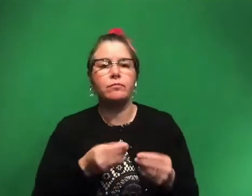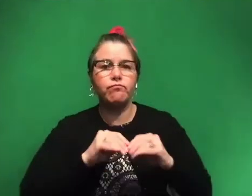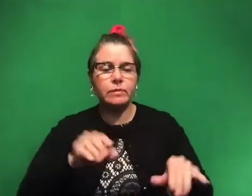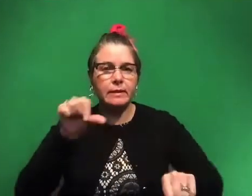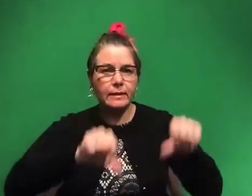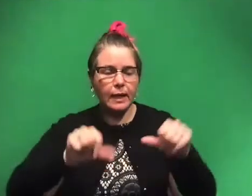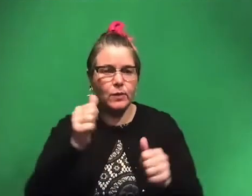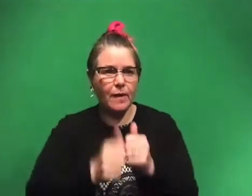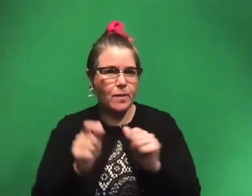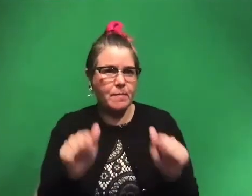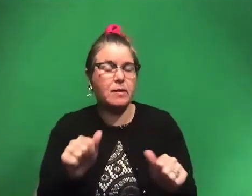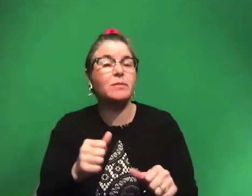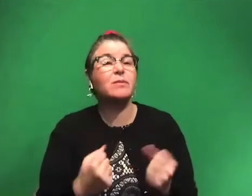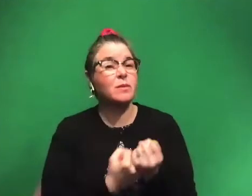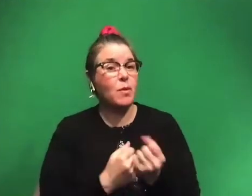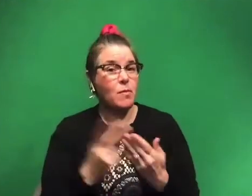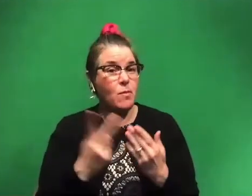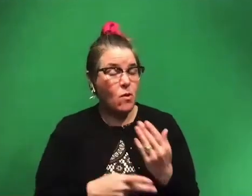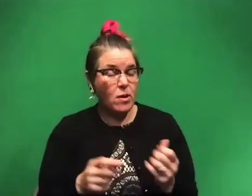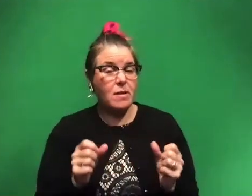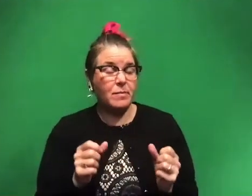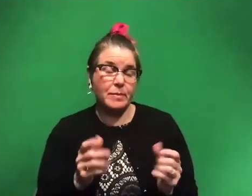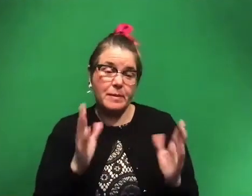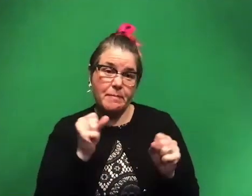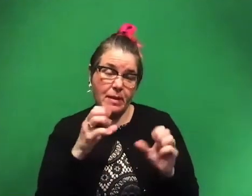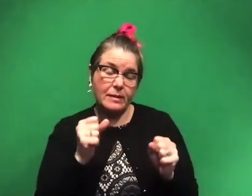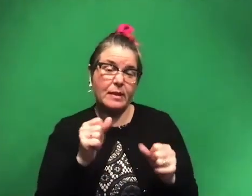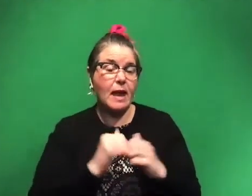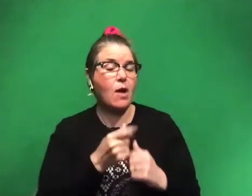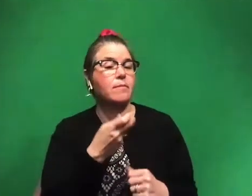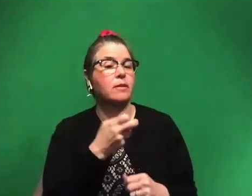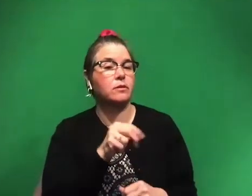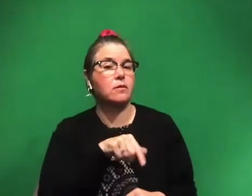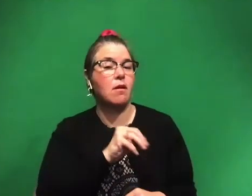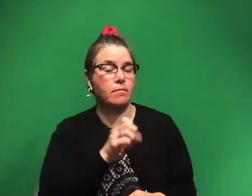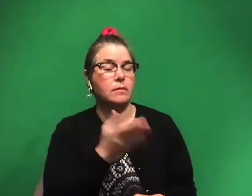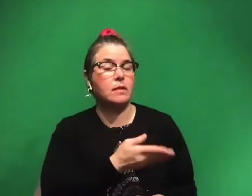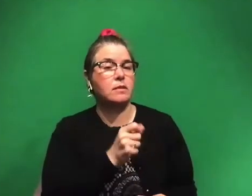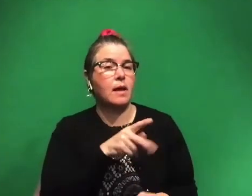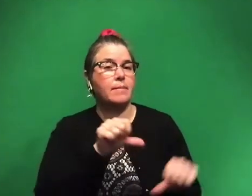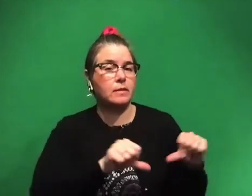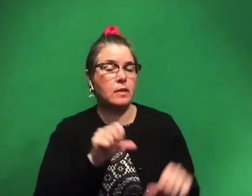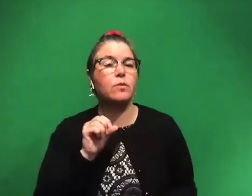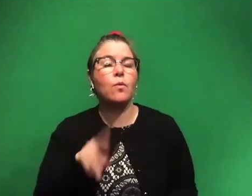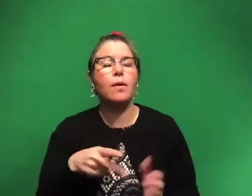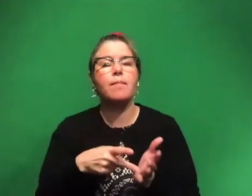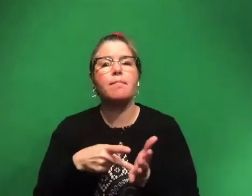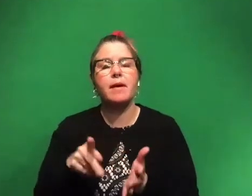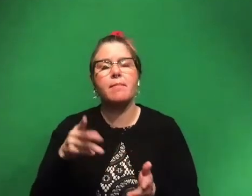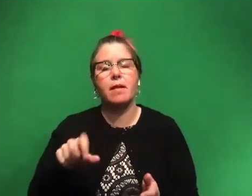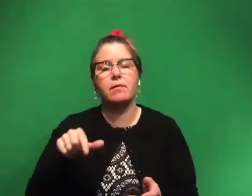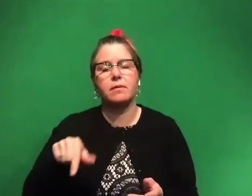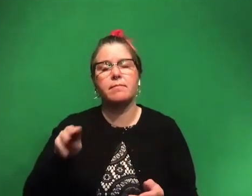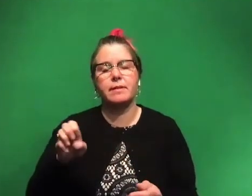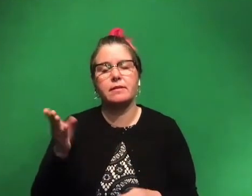So if you can support our program, that would be amazing. You can do that at patreon.com slash Skype a Scientist or paypal